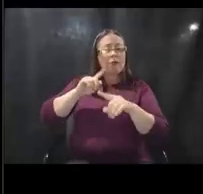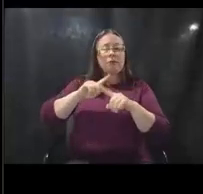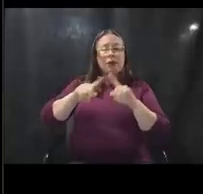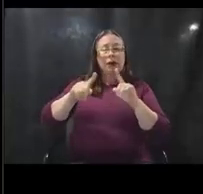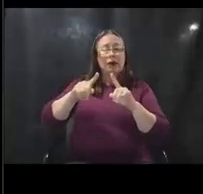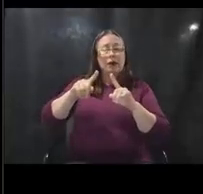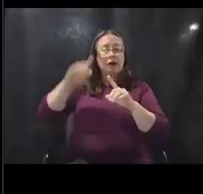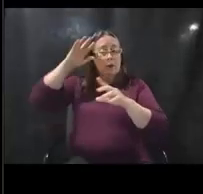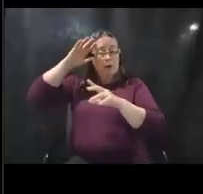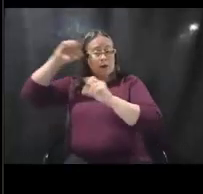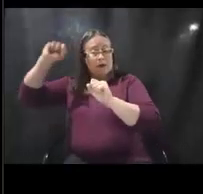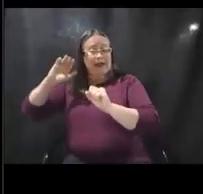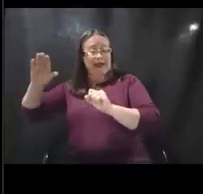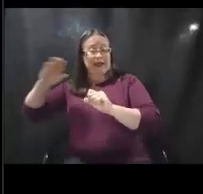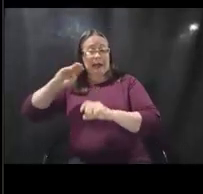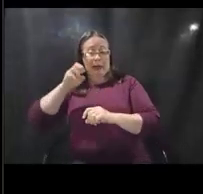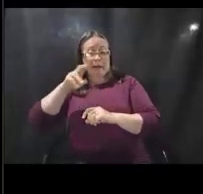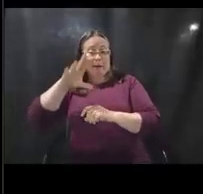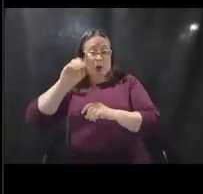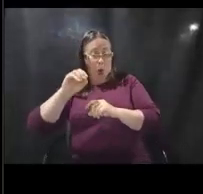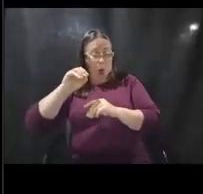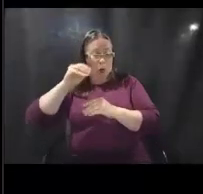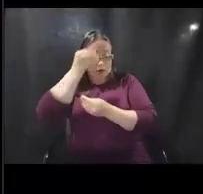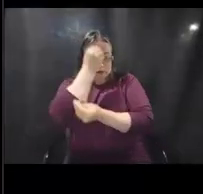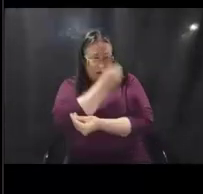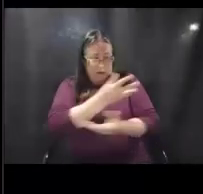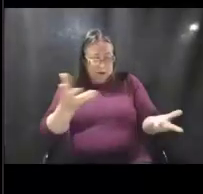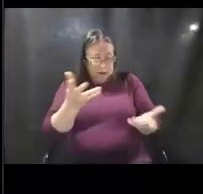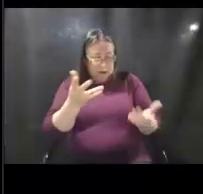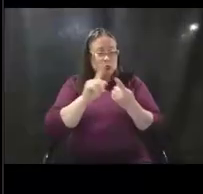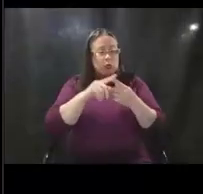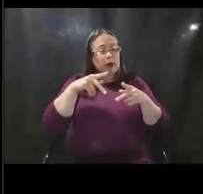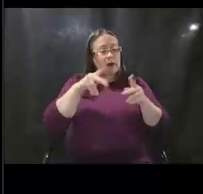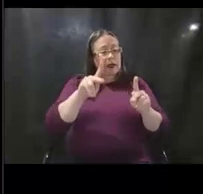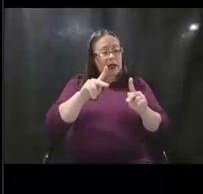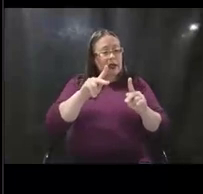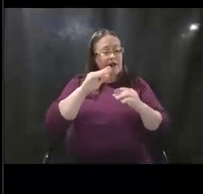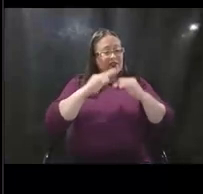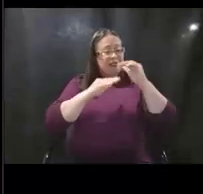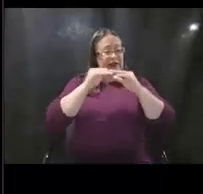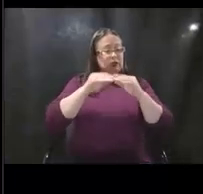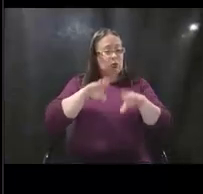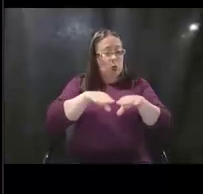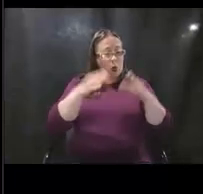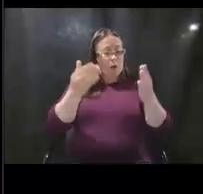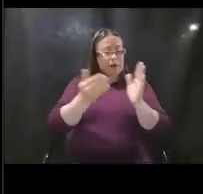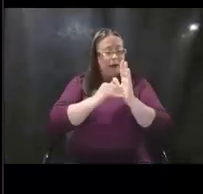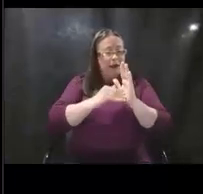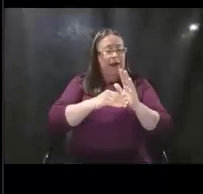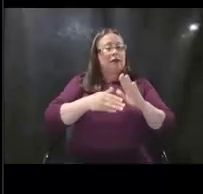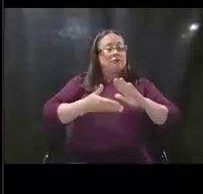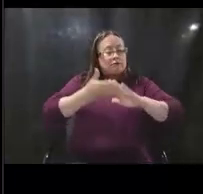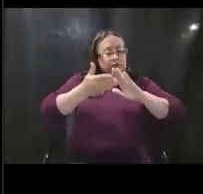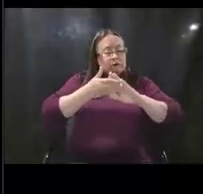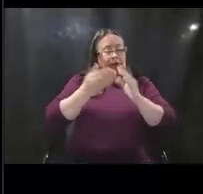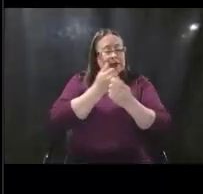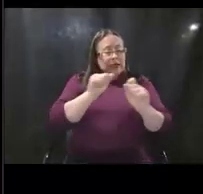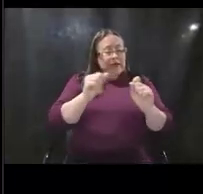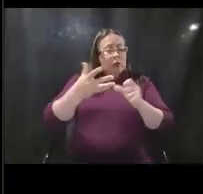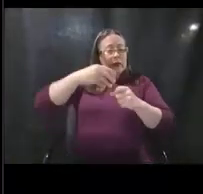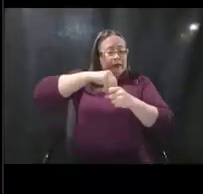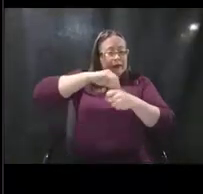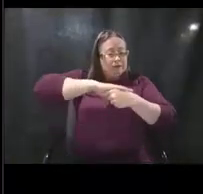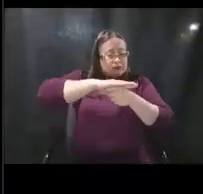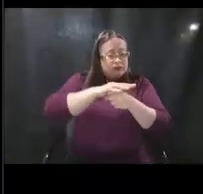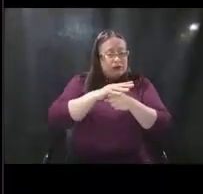president's memorandum on COVID-19 operations, in order to allow facilities to reopen and operate safely in a pandemic environment,